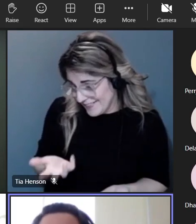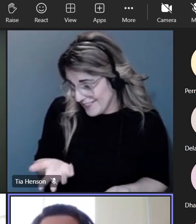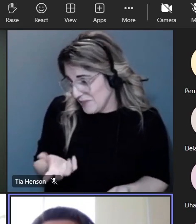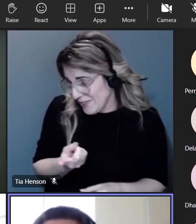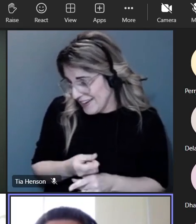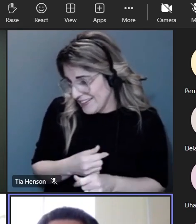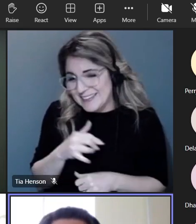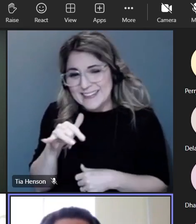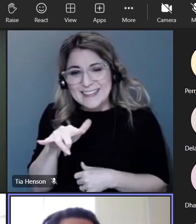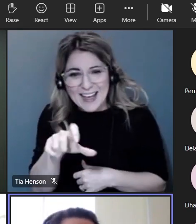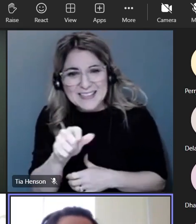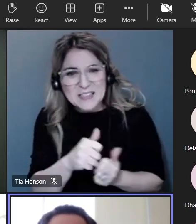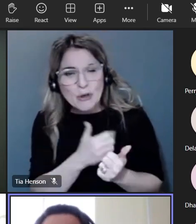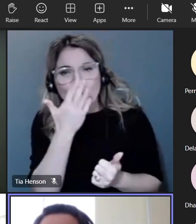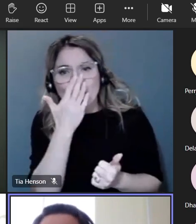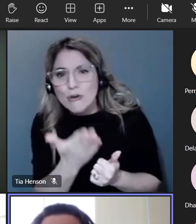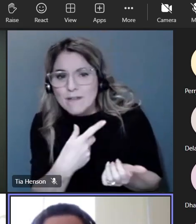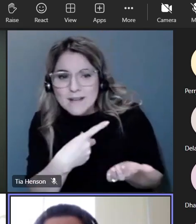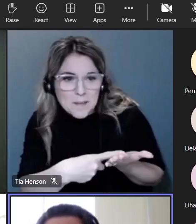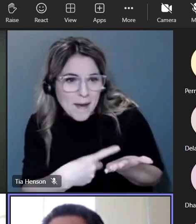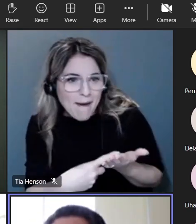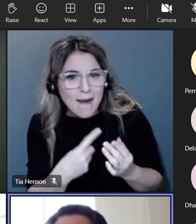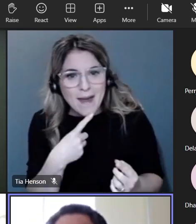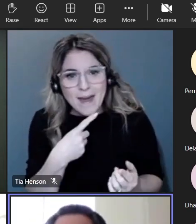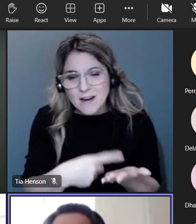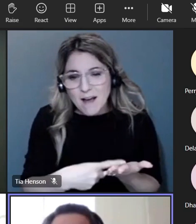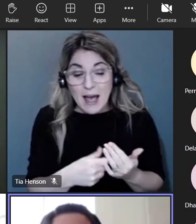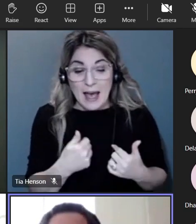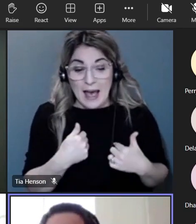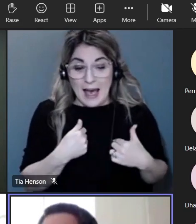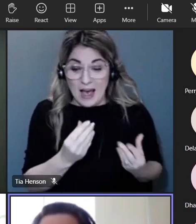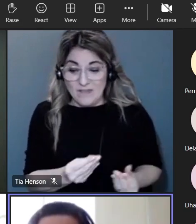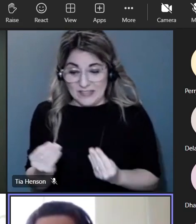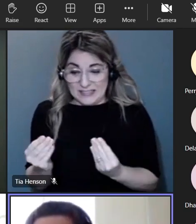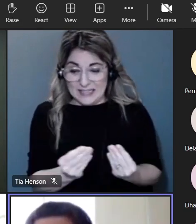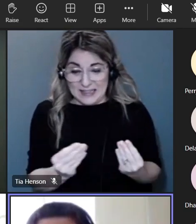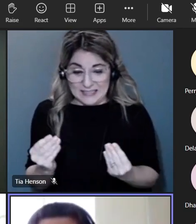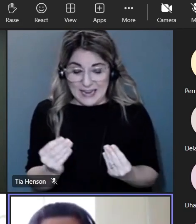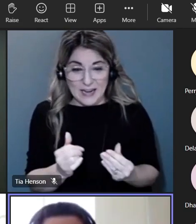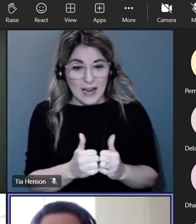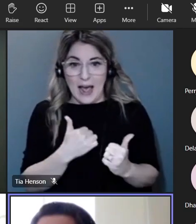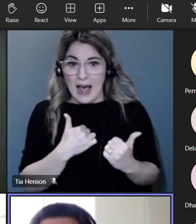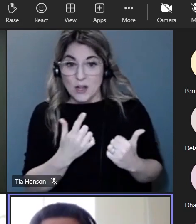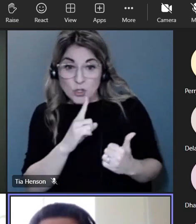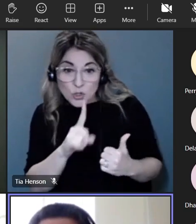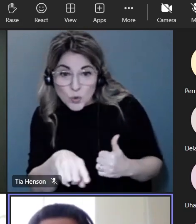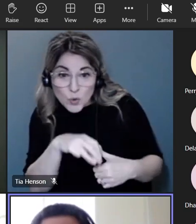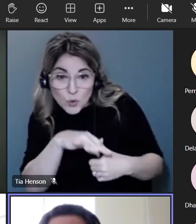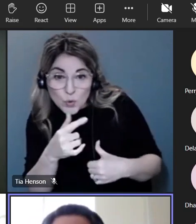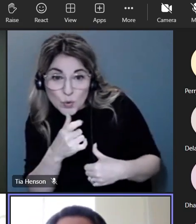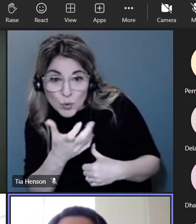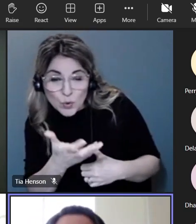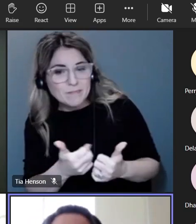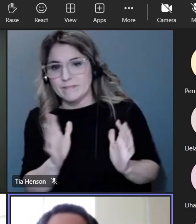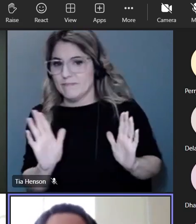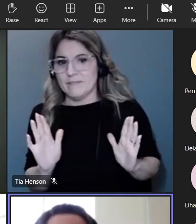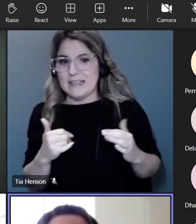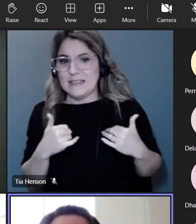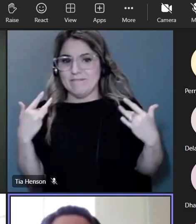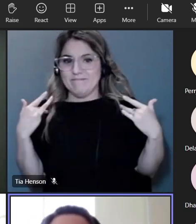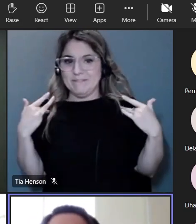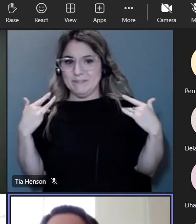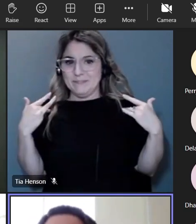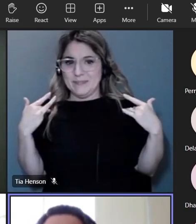what it was so yes we had a great debate I was just facilitating they asked me to weigh in I will not weigh in on the on the candidates so